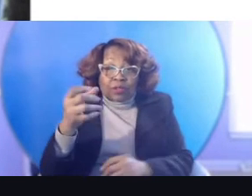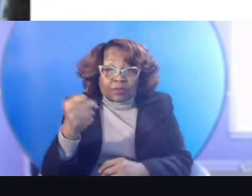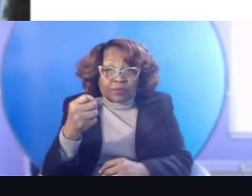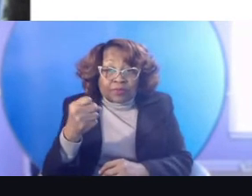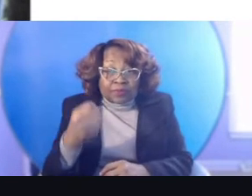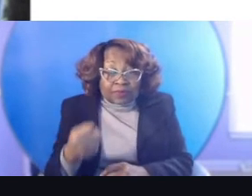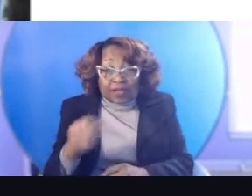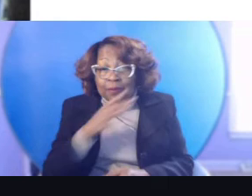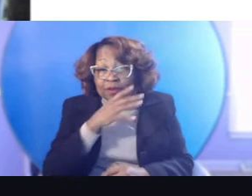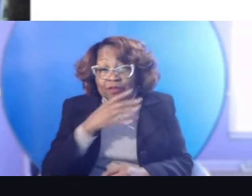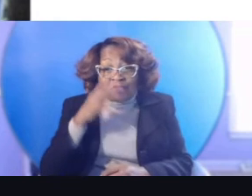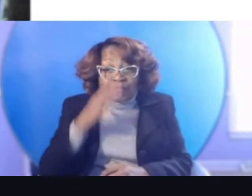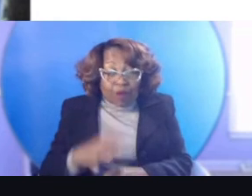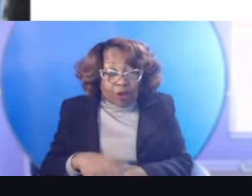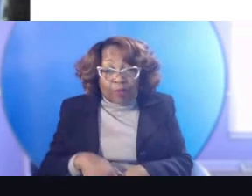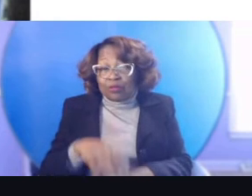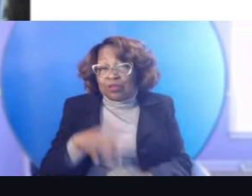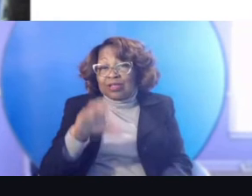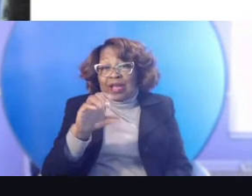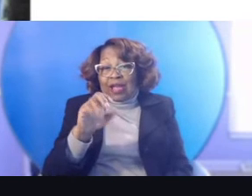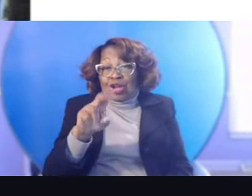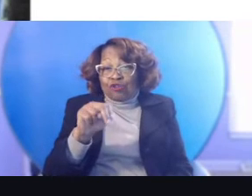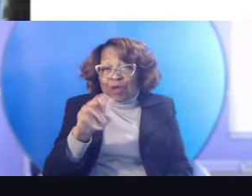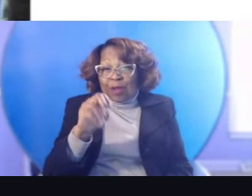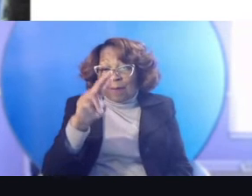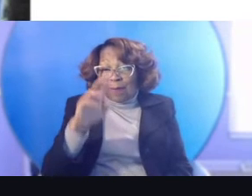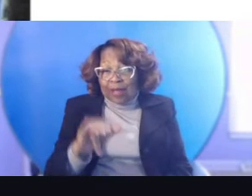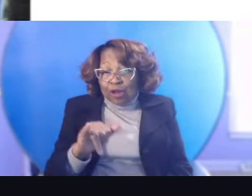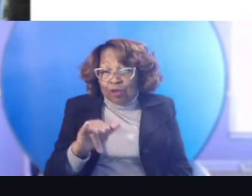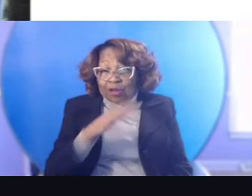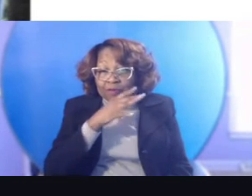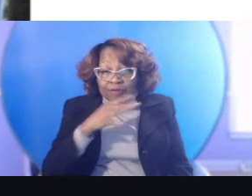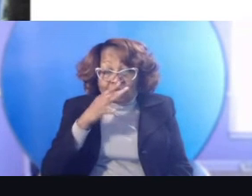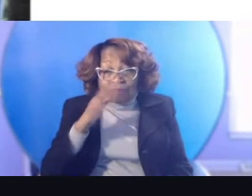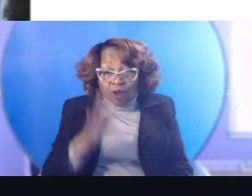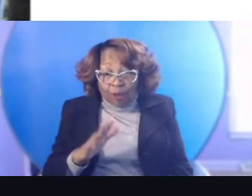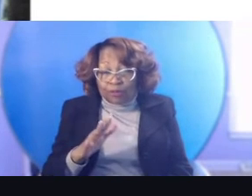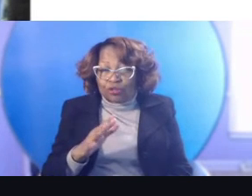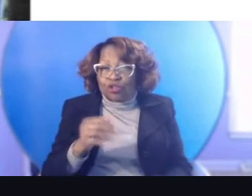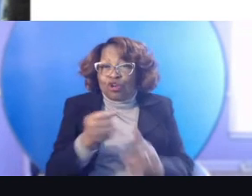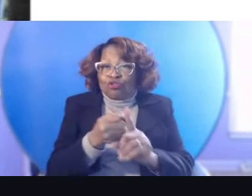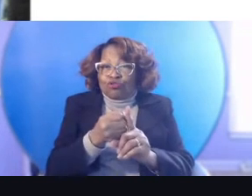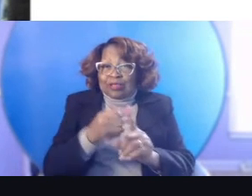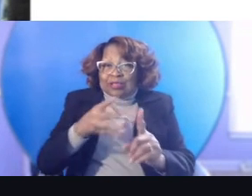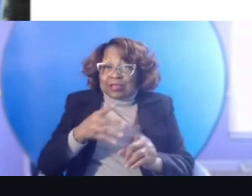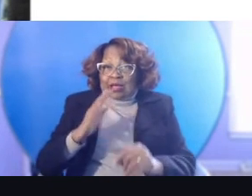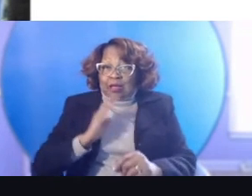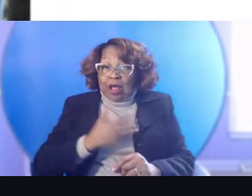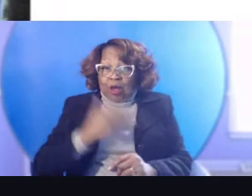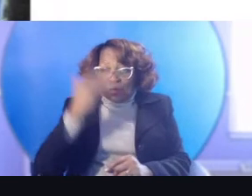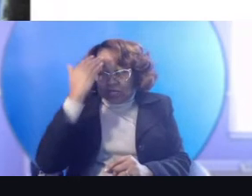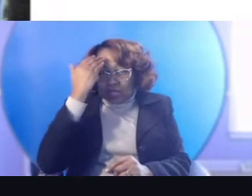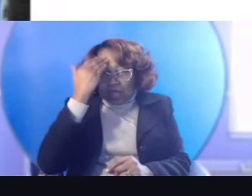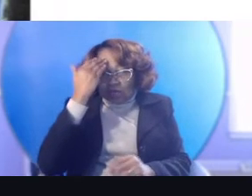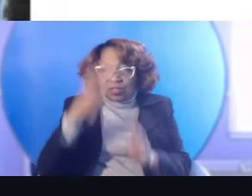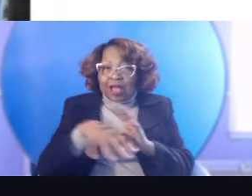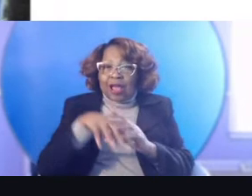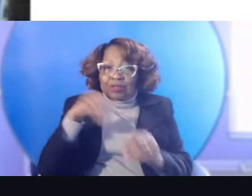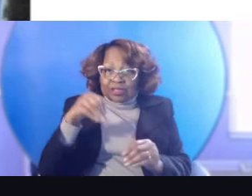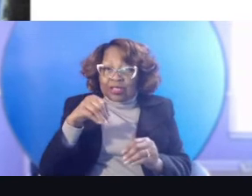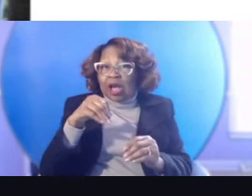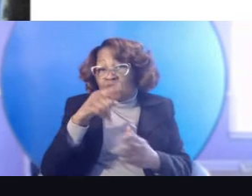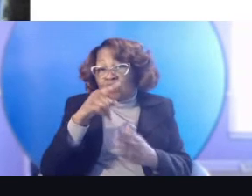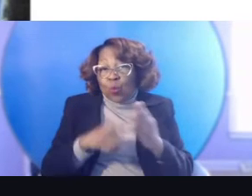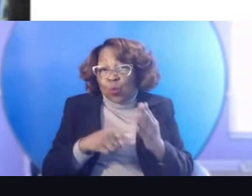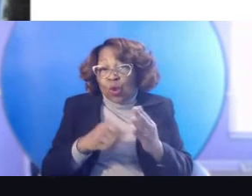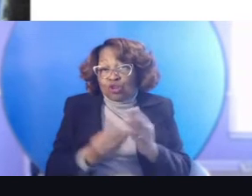and cranberry farmers to kind of extend the knowledge, um, outside of just what grows in your,